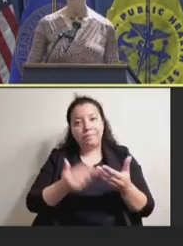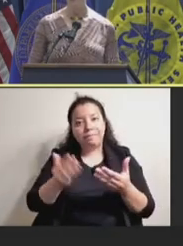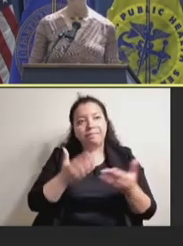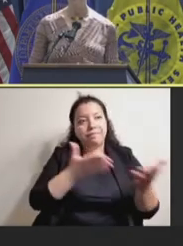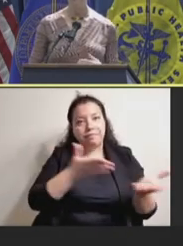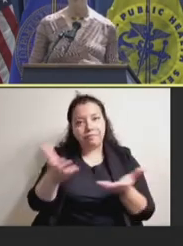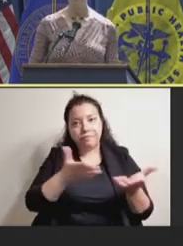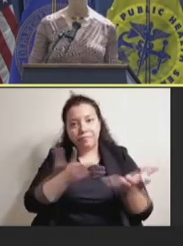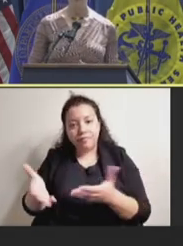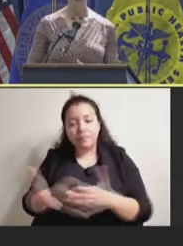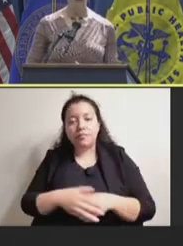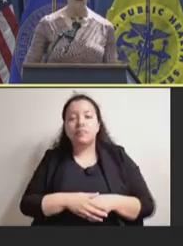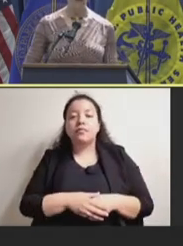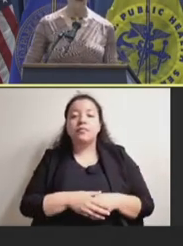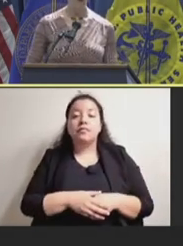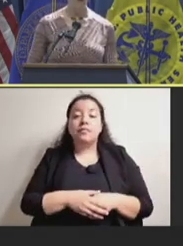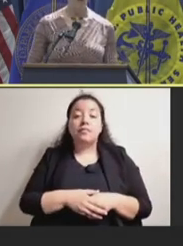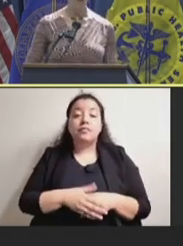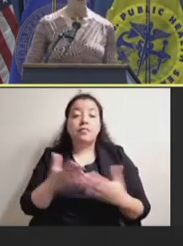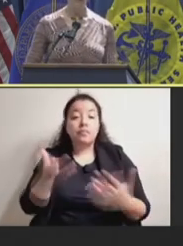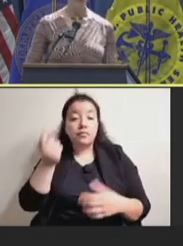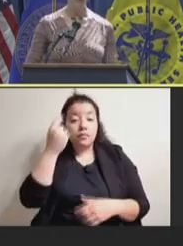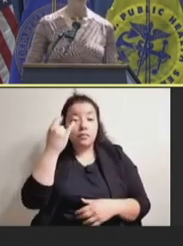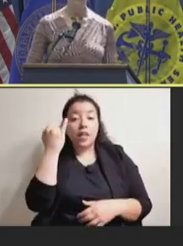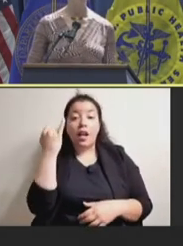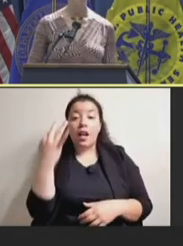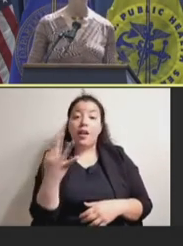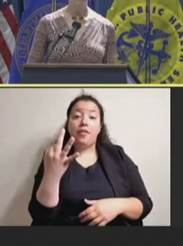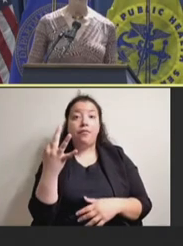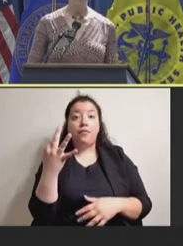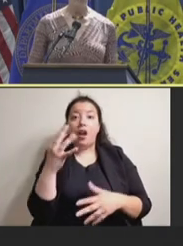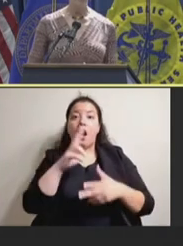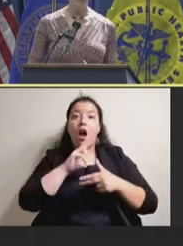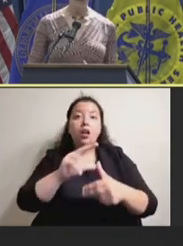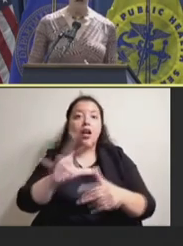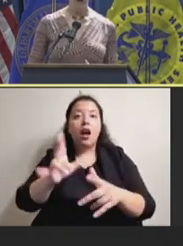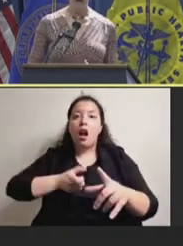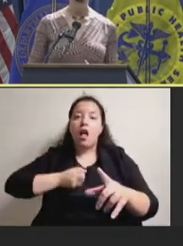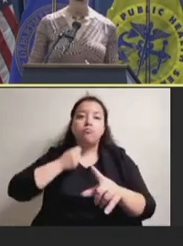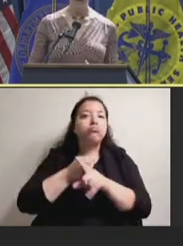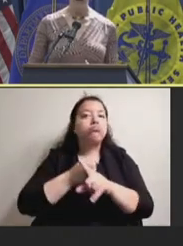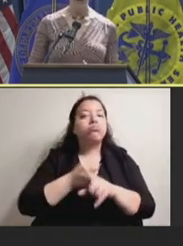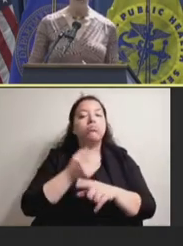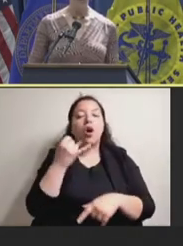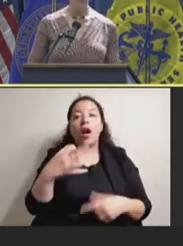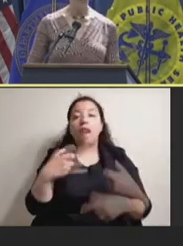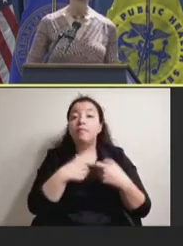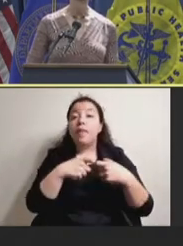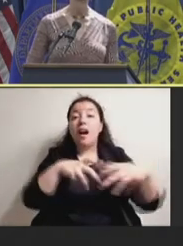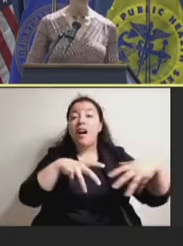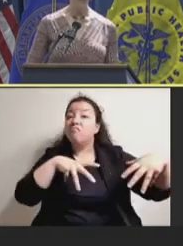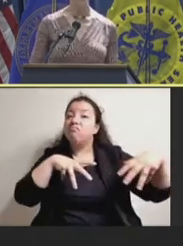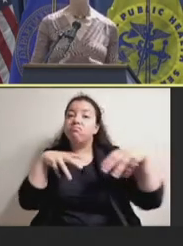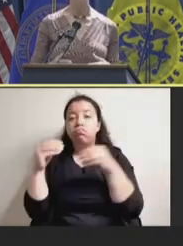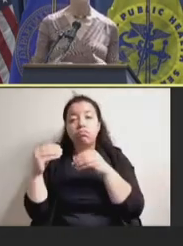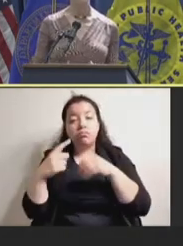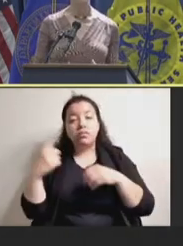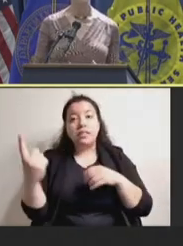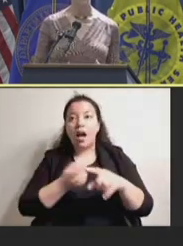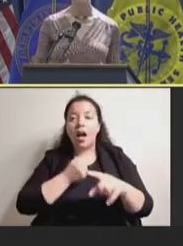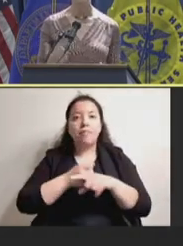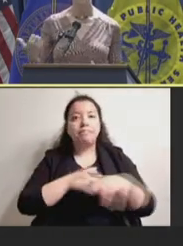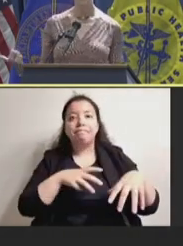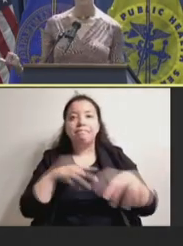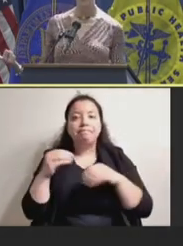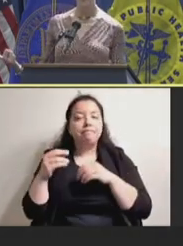large scale, if you have a hurricane or earthquake and you have wide-scale power outage. So, you can't just take